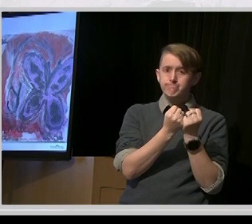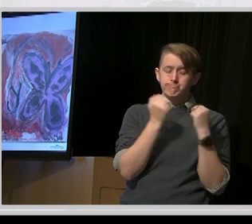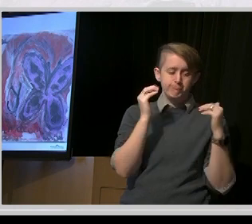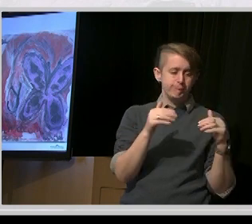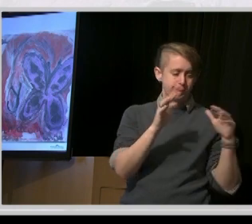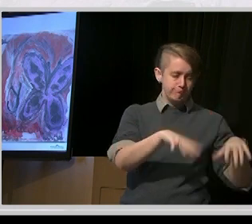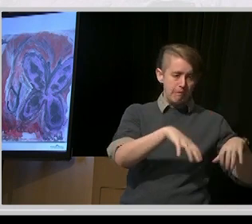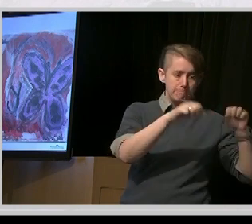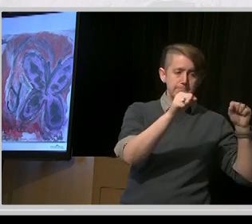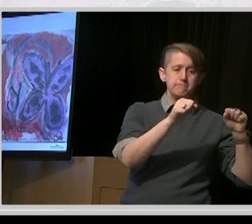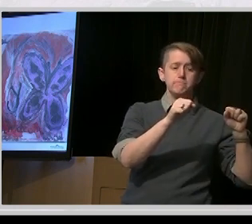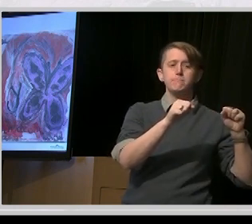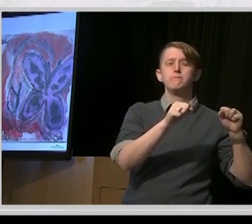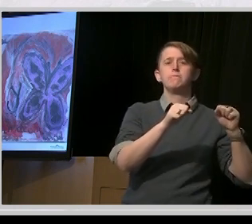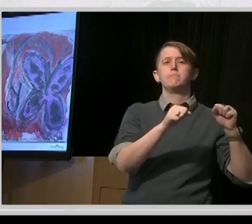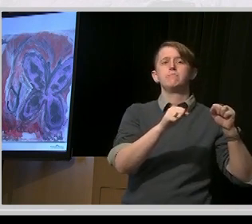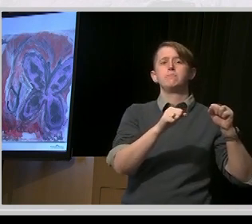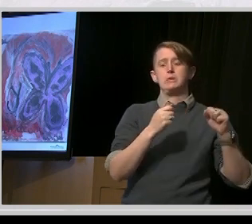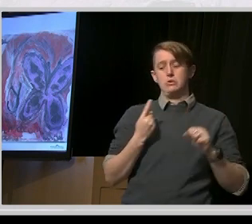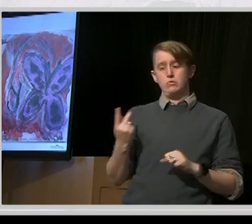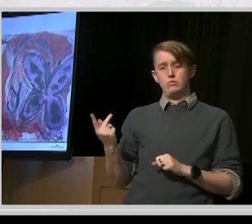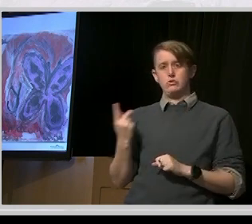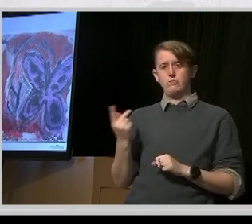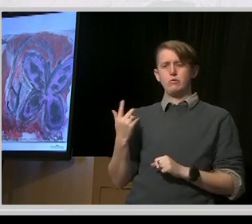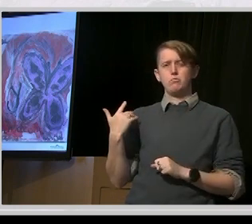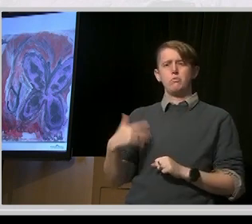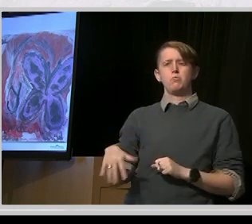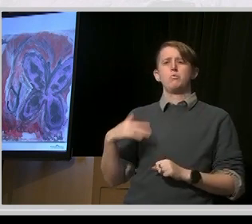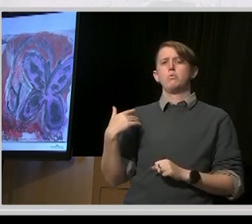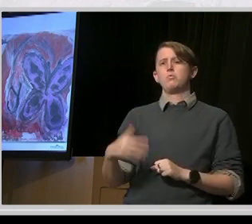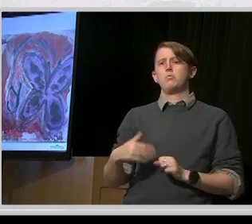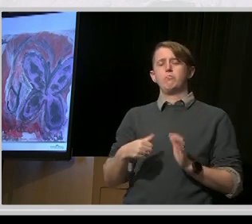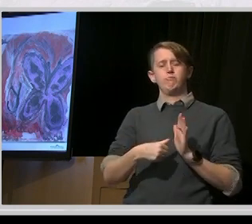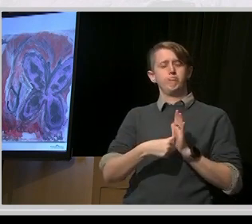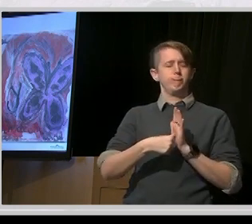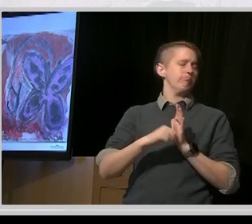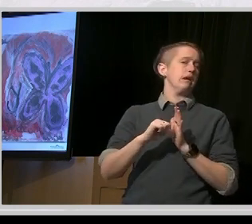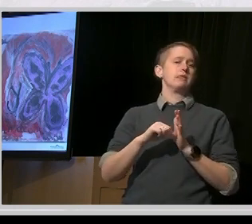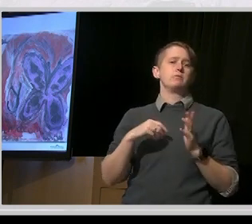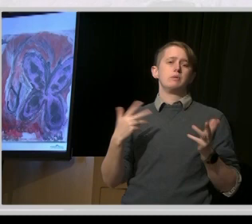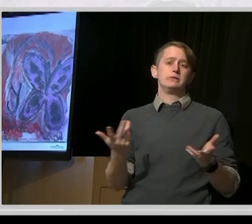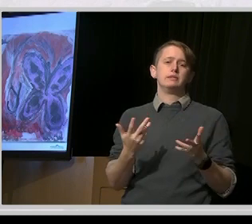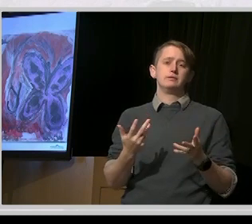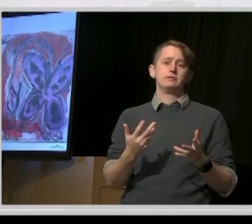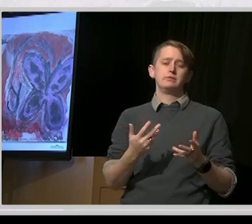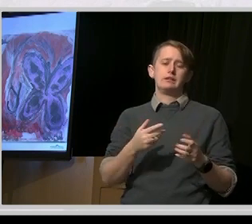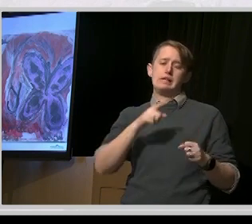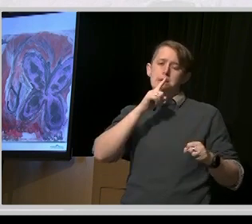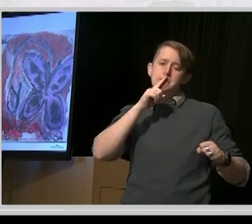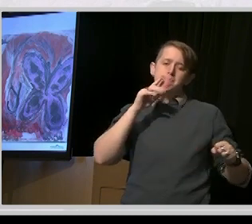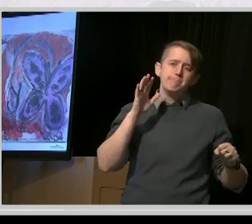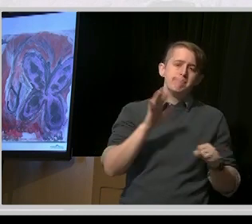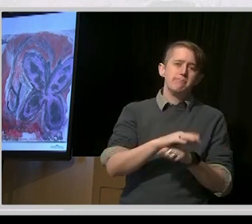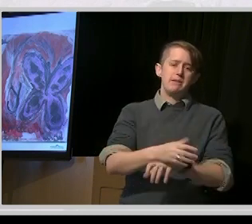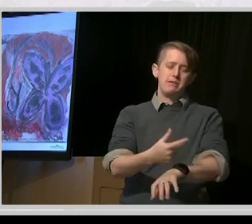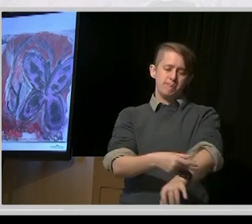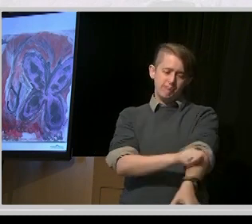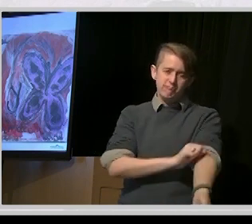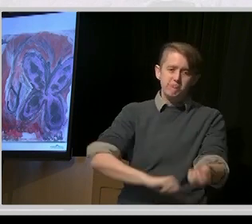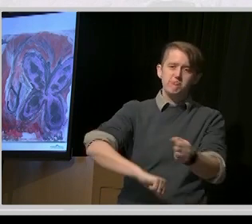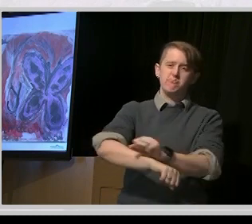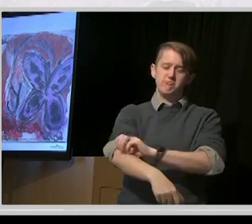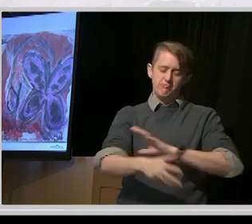Tim and I are hugely impressed by the amount of commitment and progress and hard work that's being done.